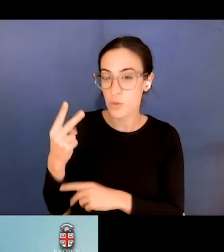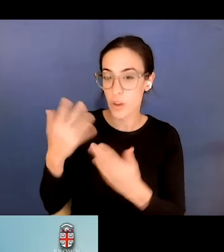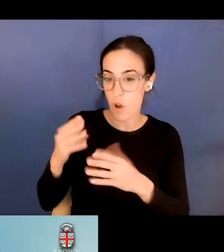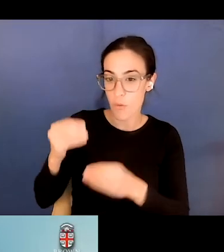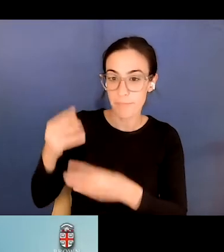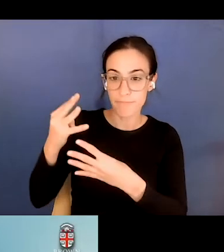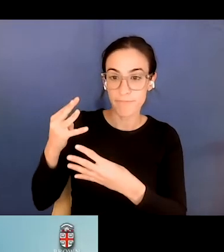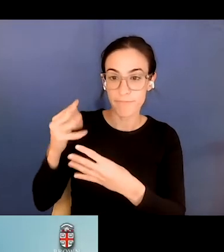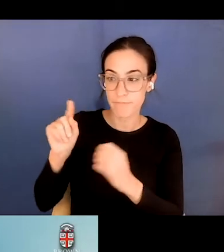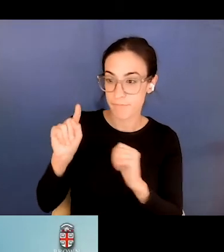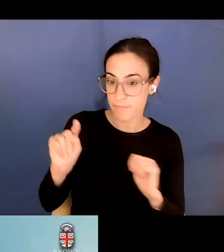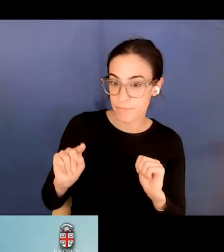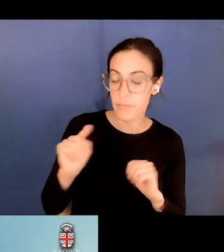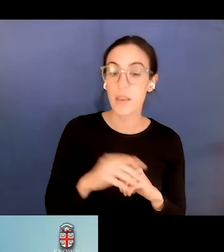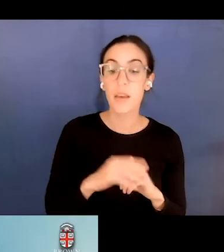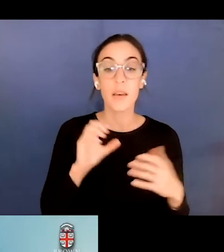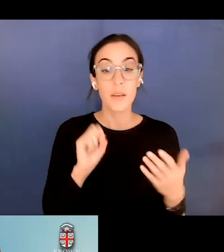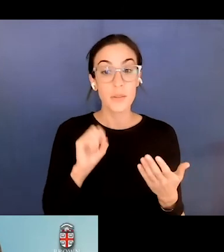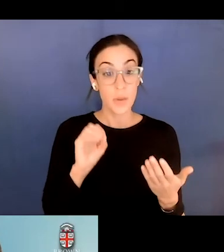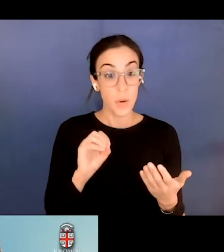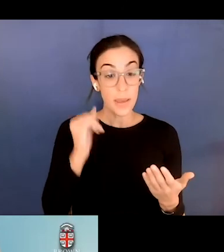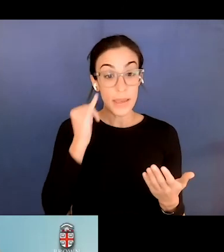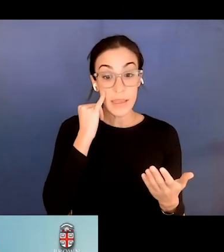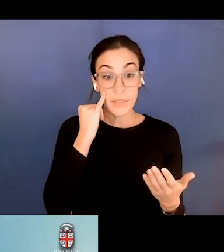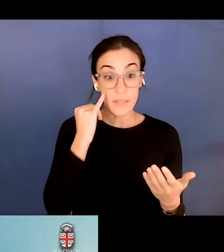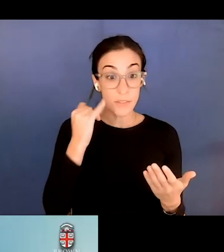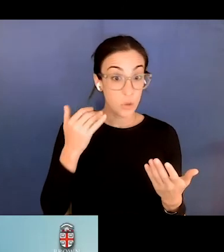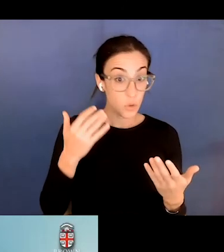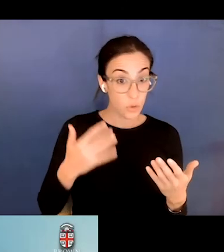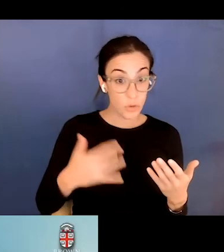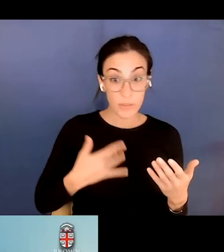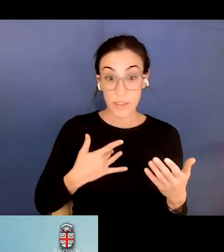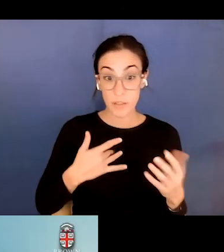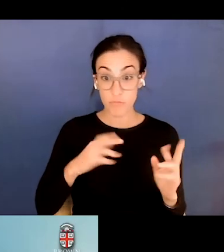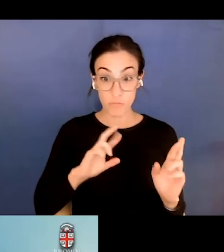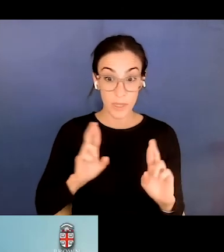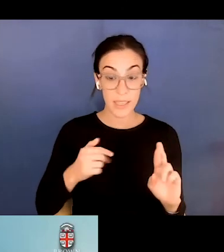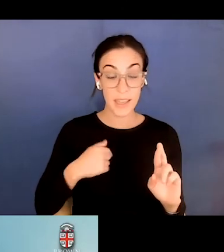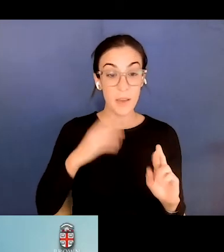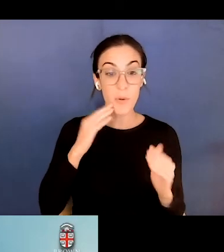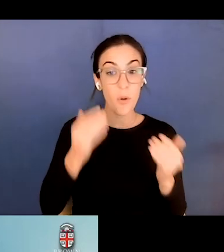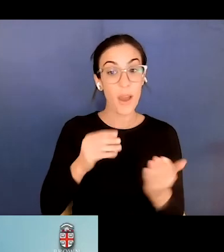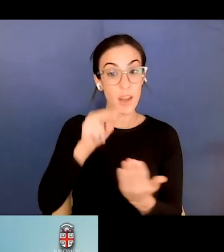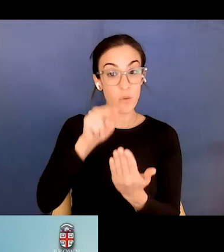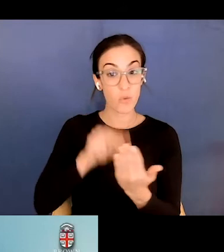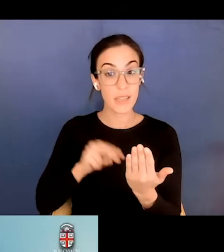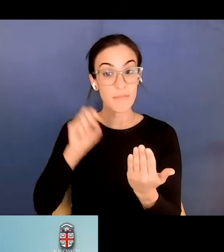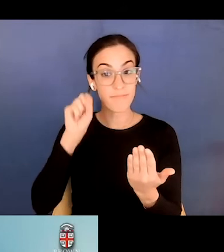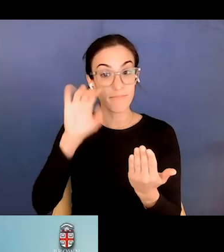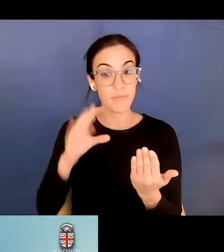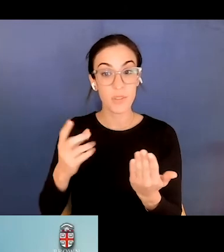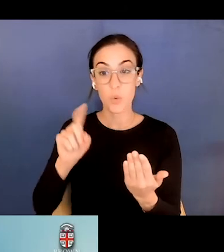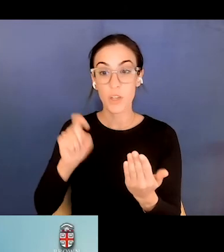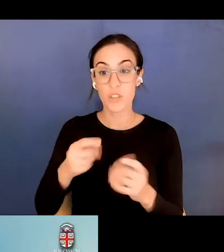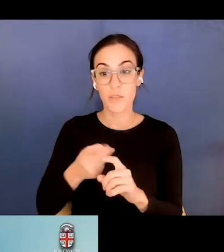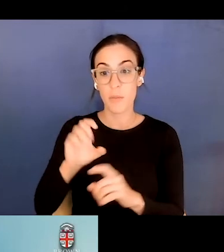available. So if you've had a break and had a little sip of water, I'll read out the one that came through from, um, Chris Kaiser.